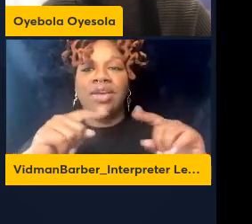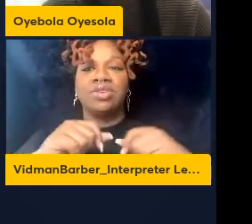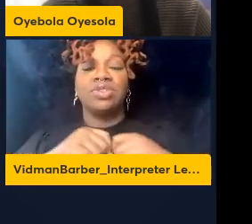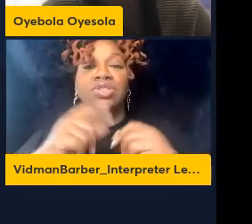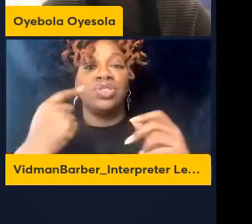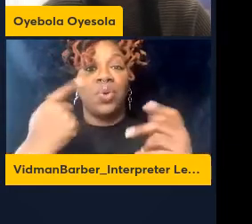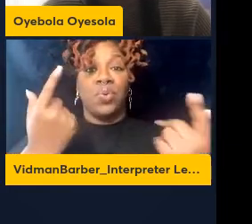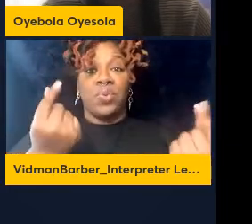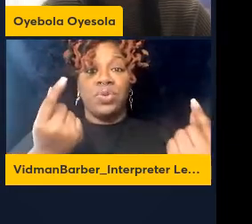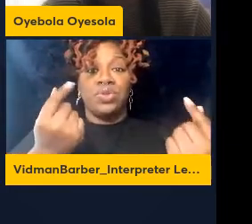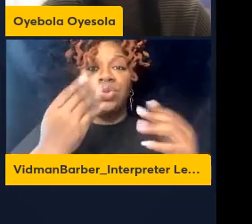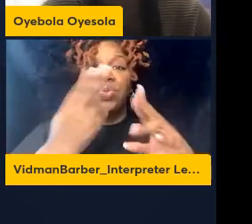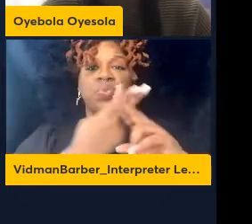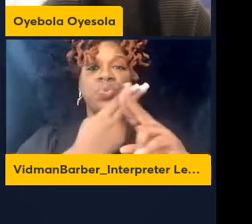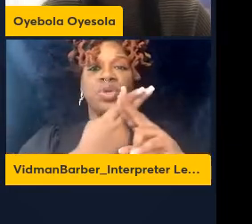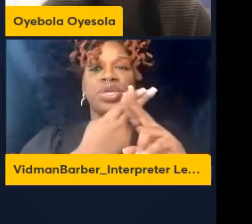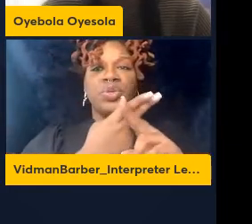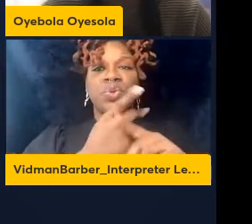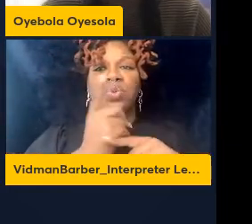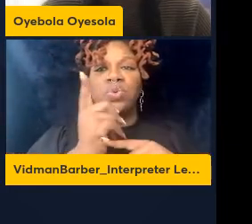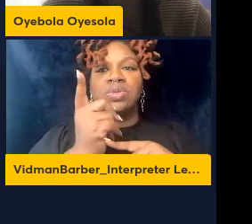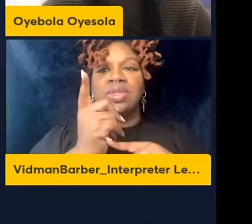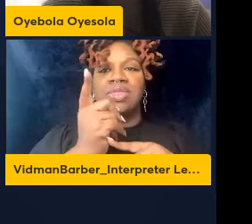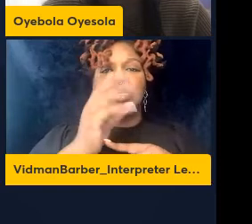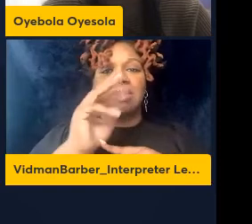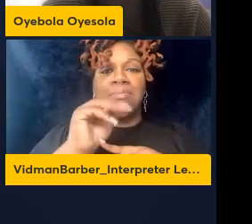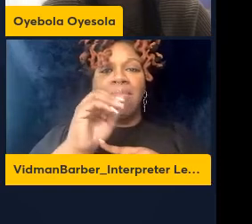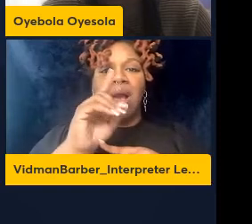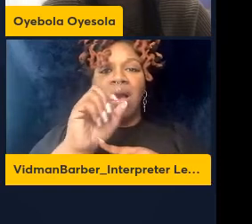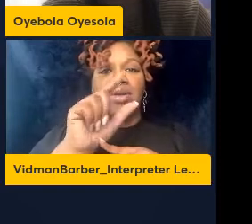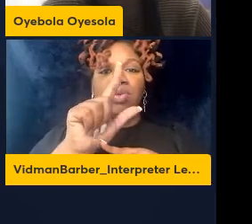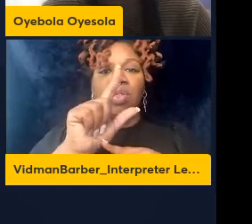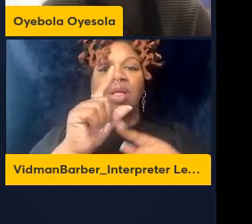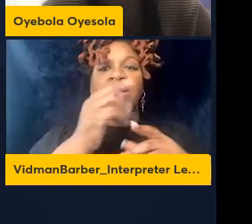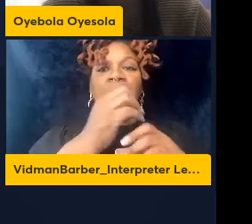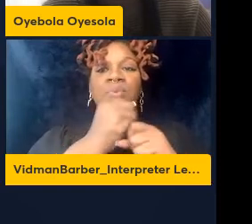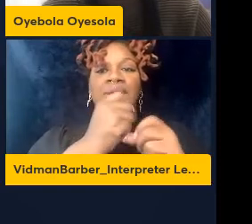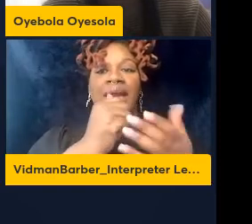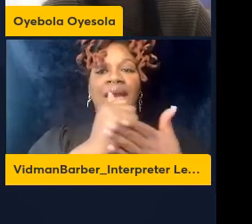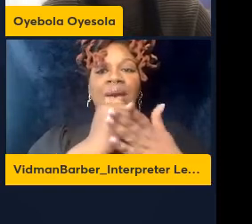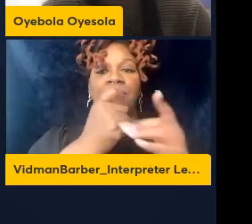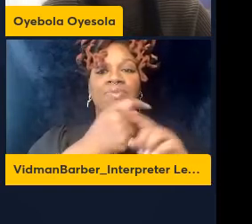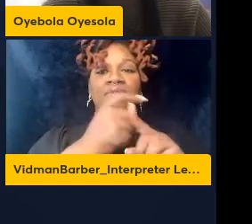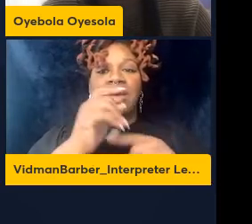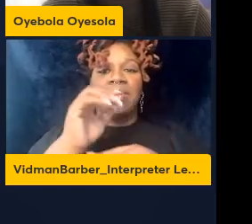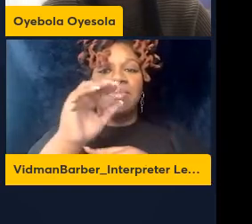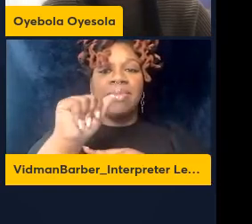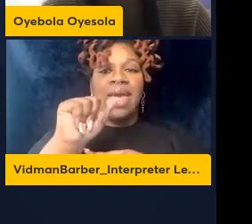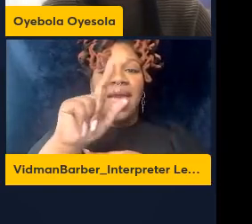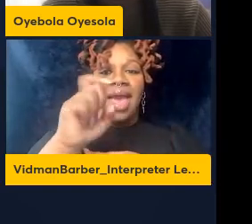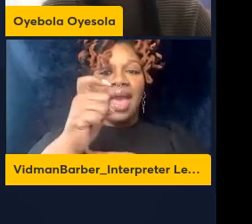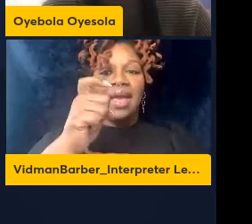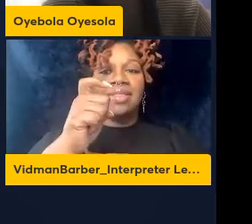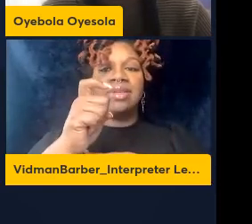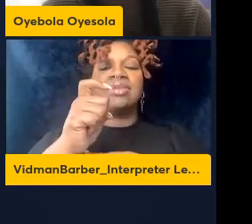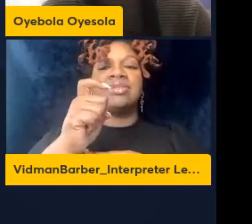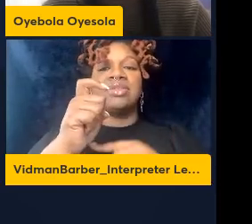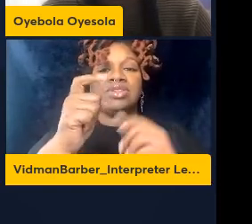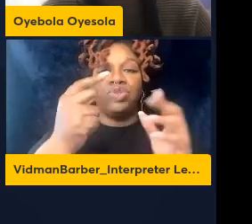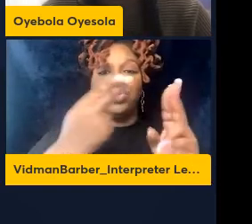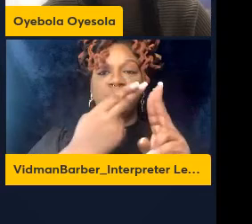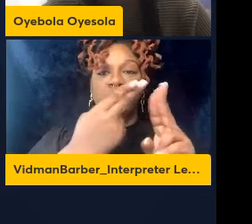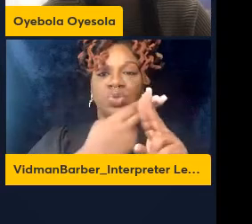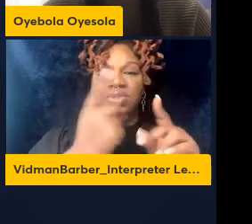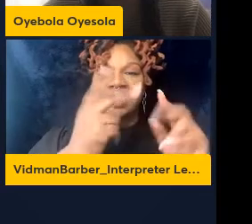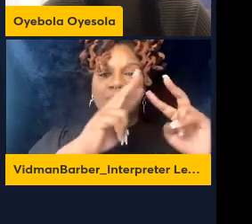mathematical model got a lot of help from Alex and Andrea in doing this analysis